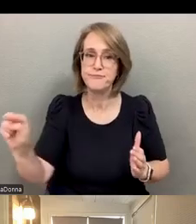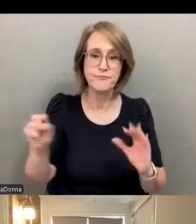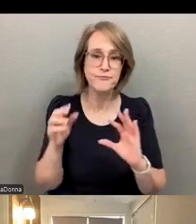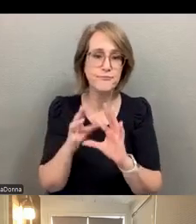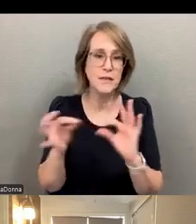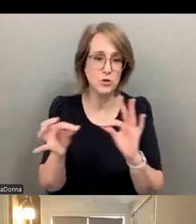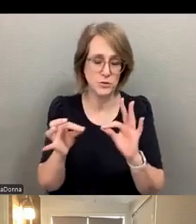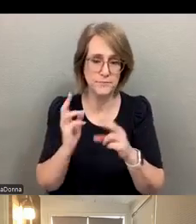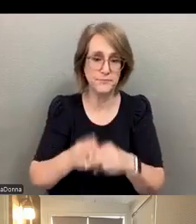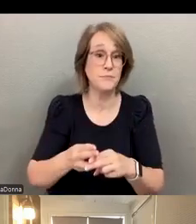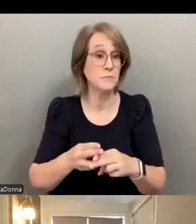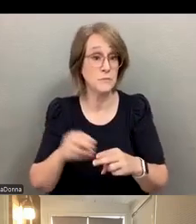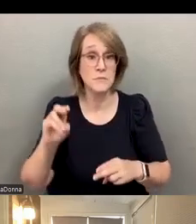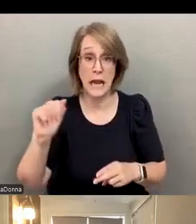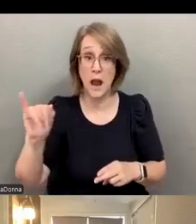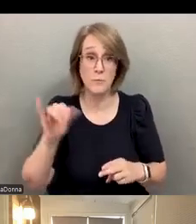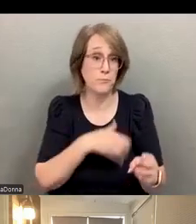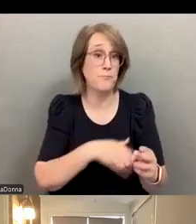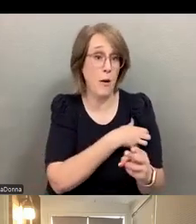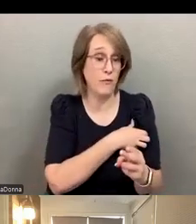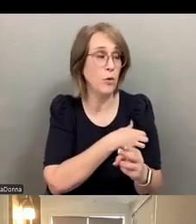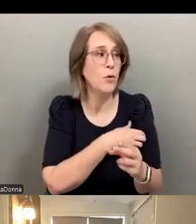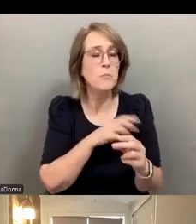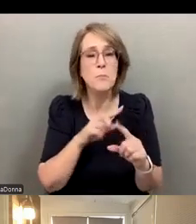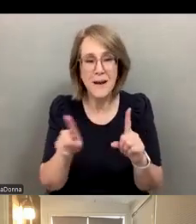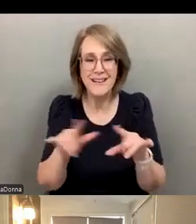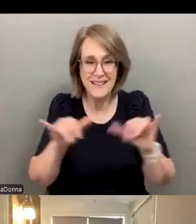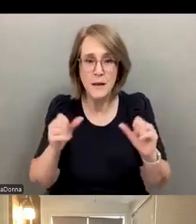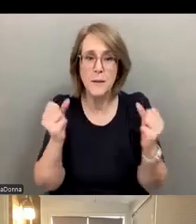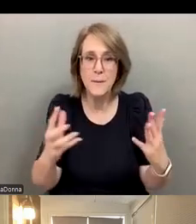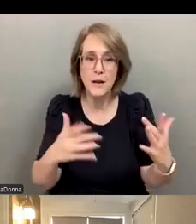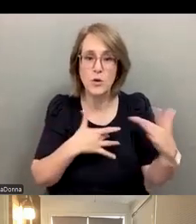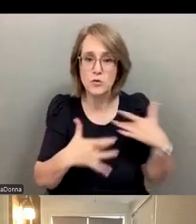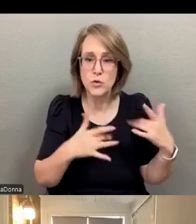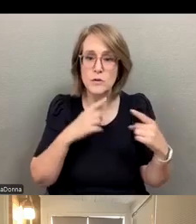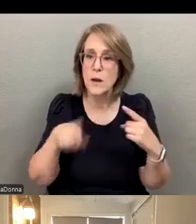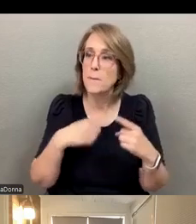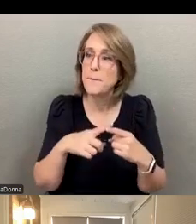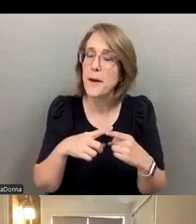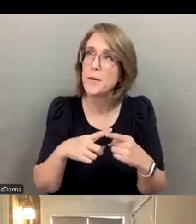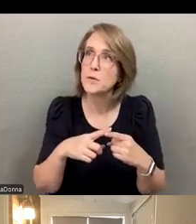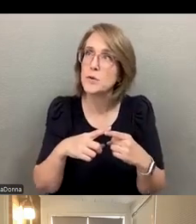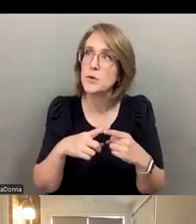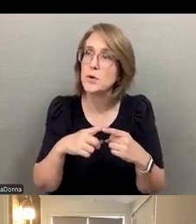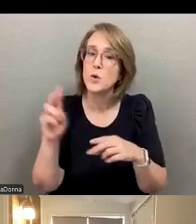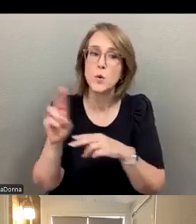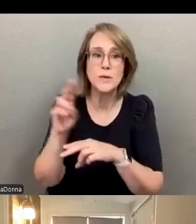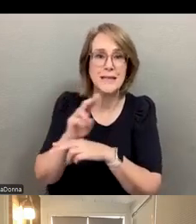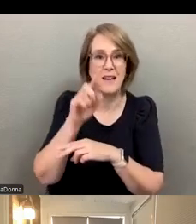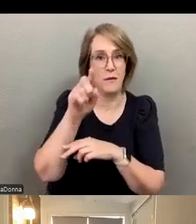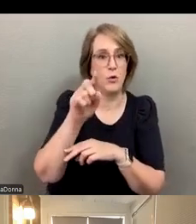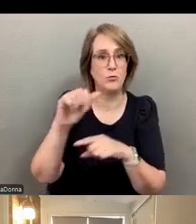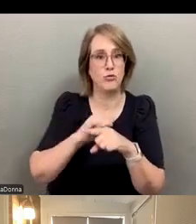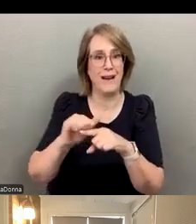as powerful as this is, there are lots of concerns about sort of taking even an adapted model that you're